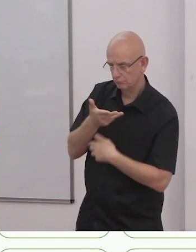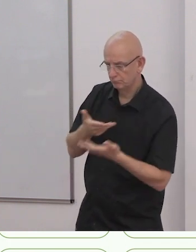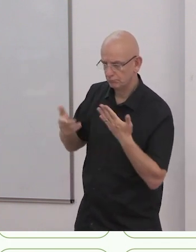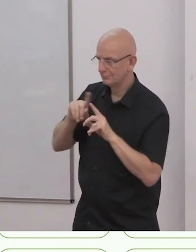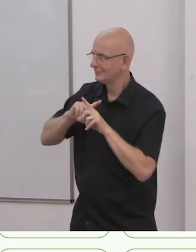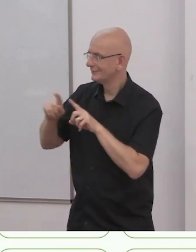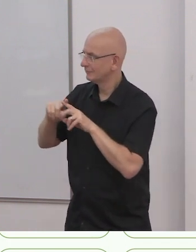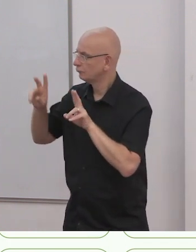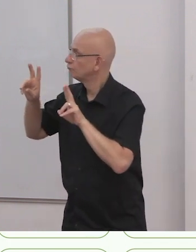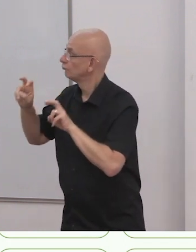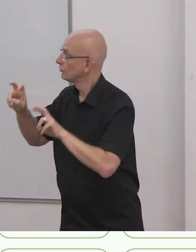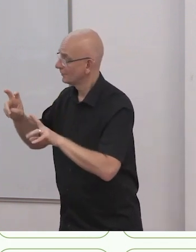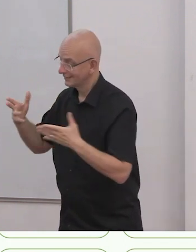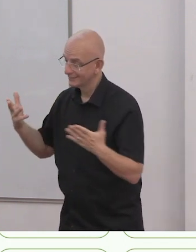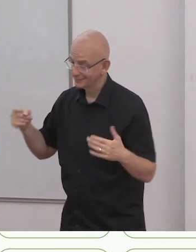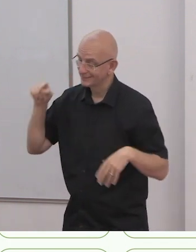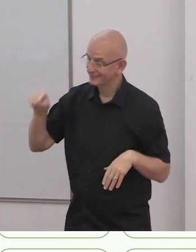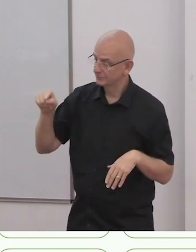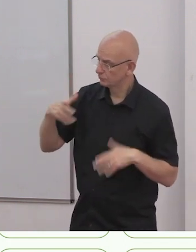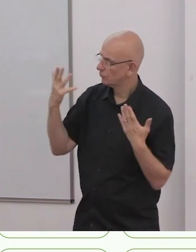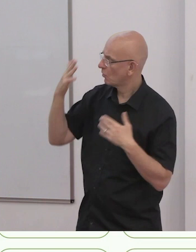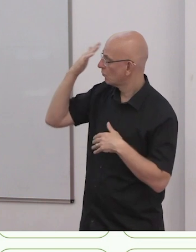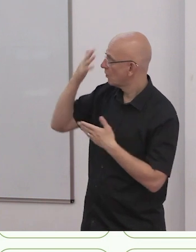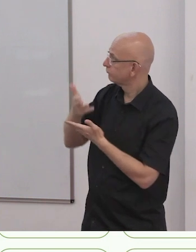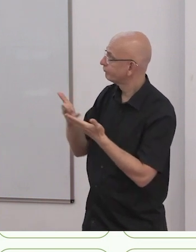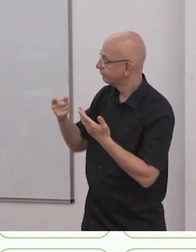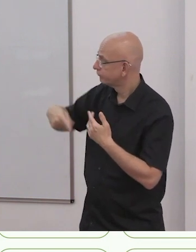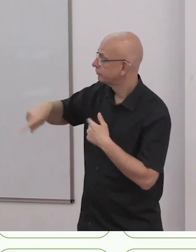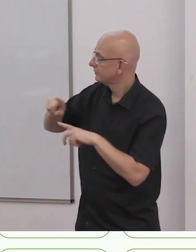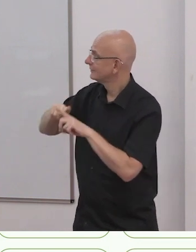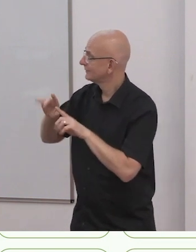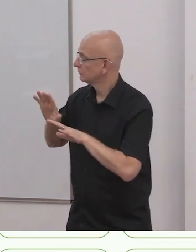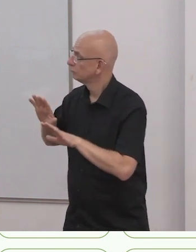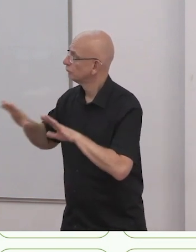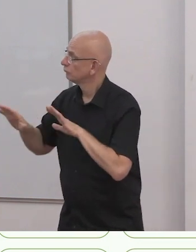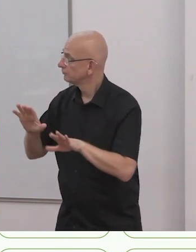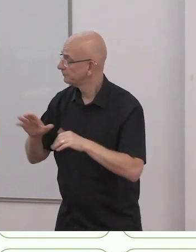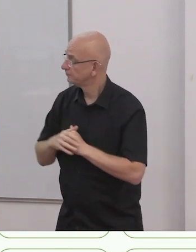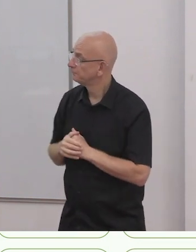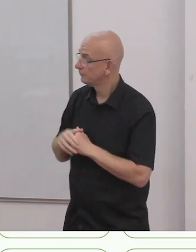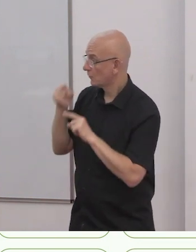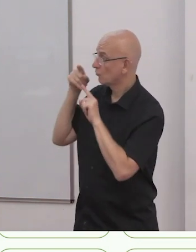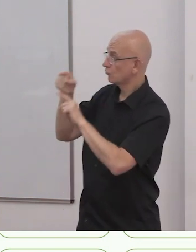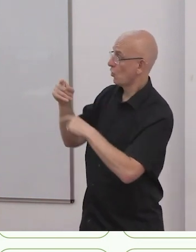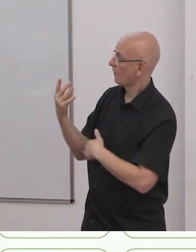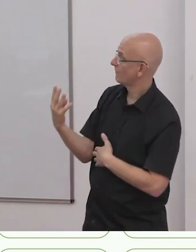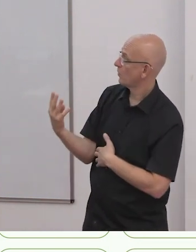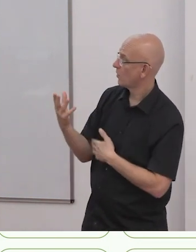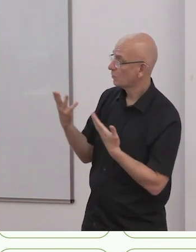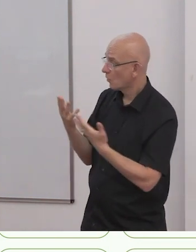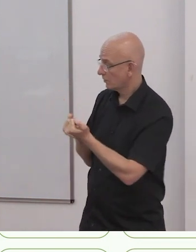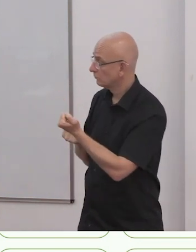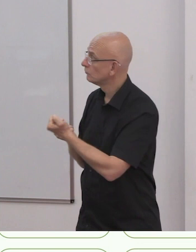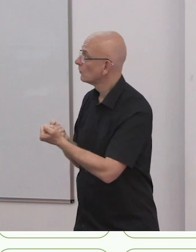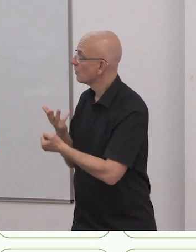Goal four says support members with technical implementation of inclusive education in their countries.